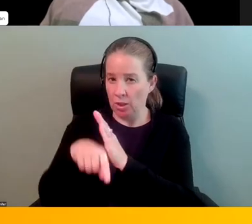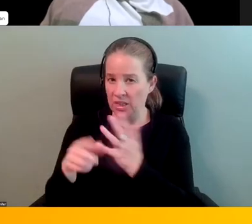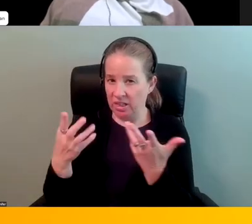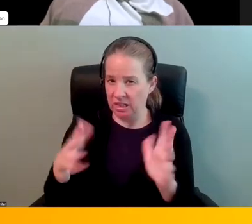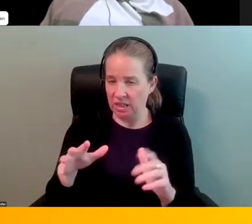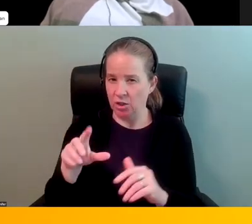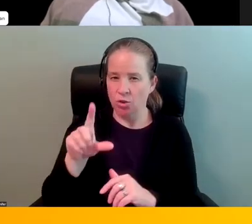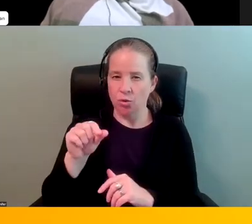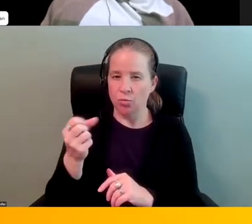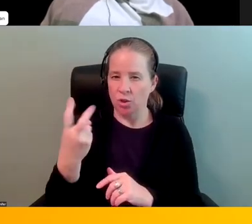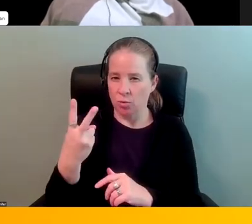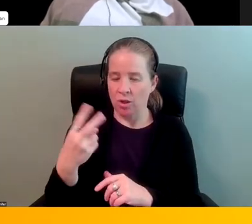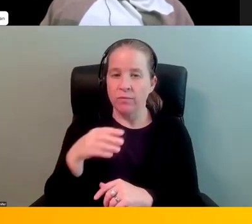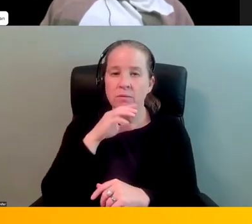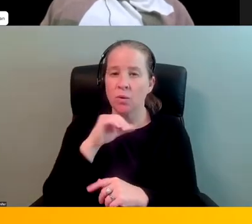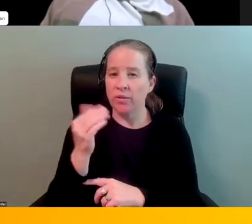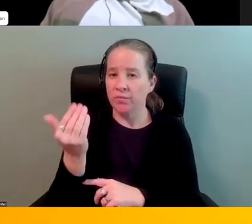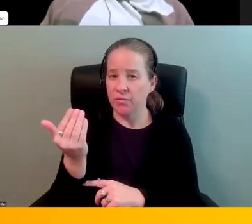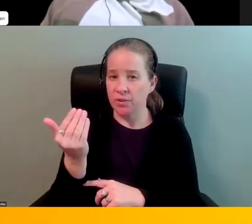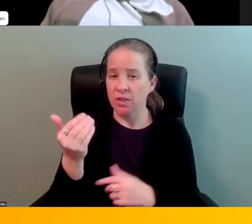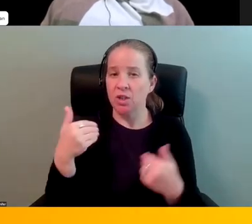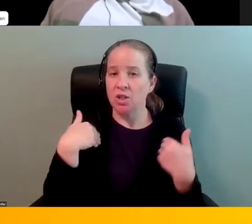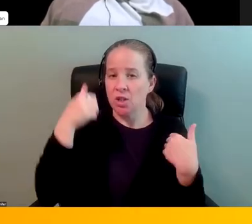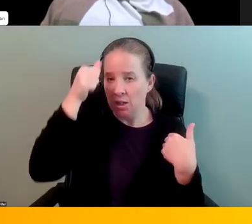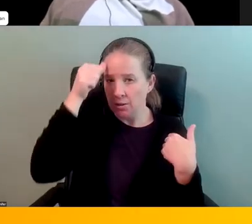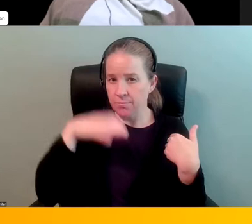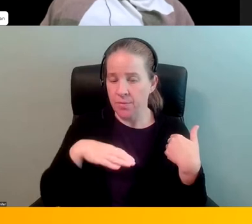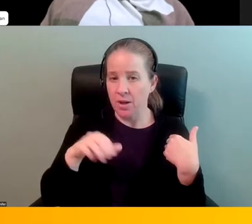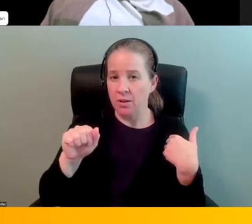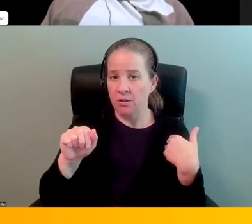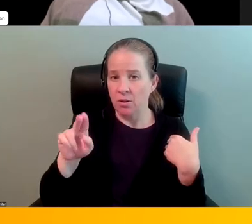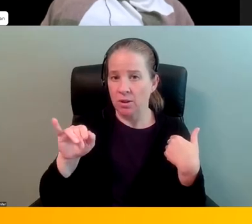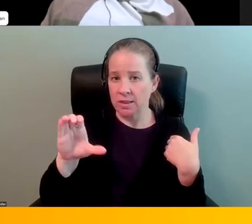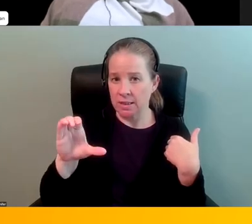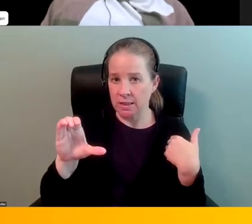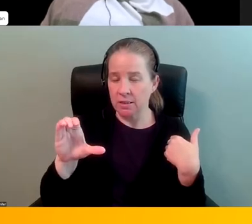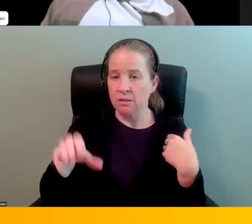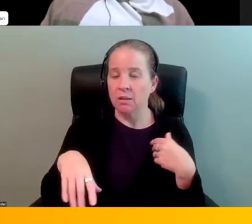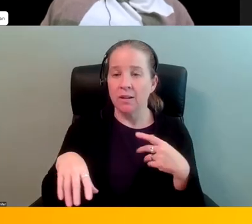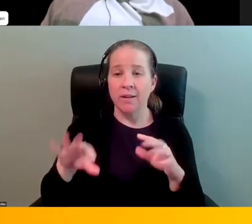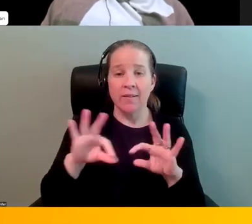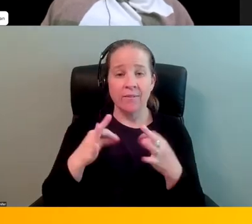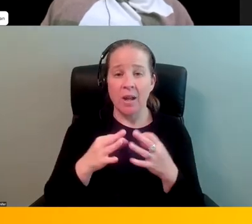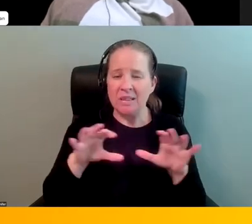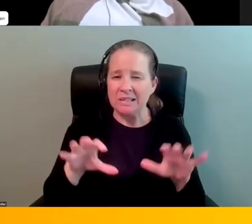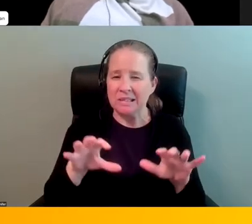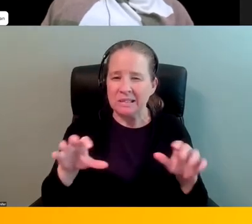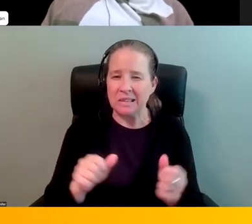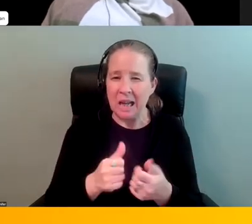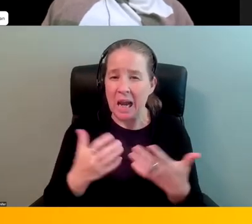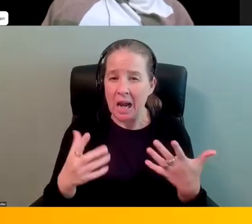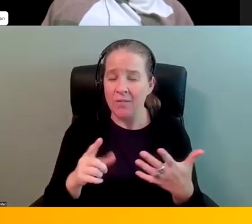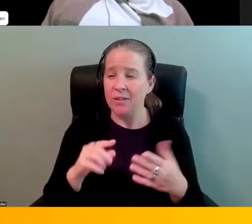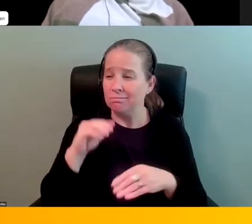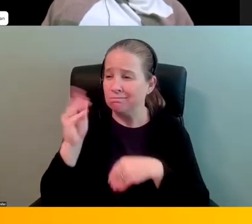He was a 15-year-old young man who was autistic, and his family did everything that they could to make sure that he had the services